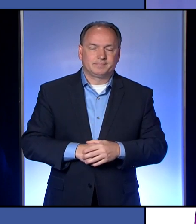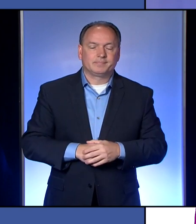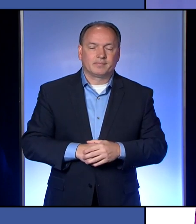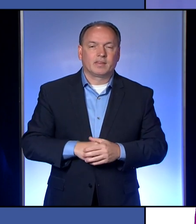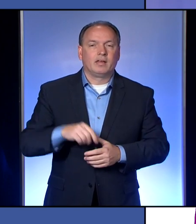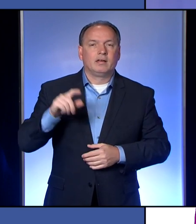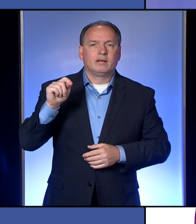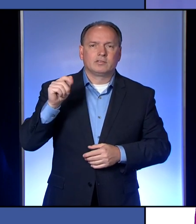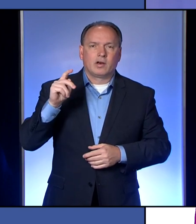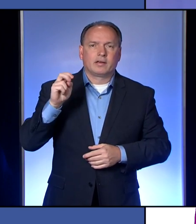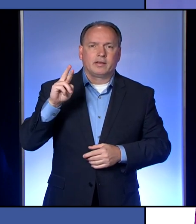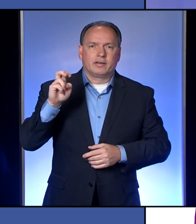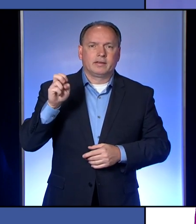Talk Erie.